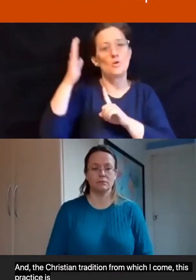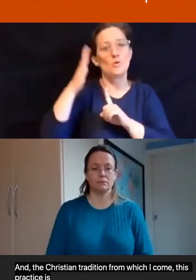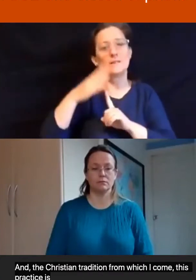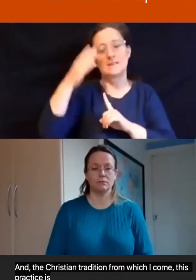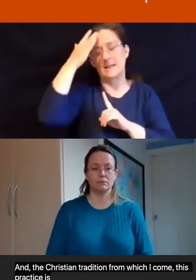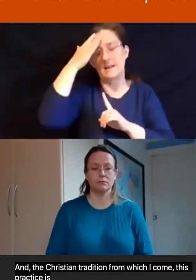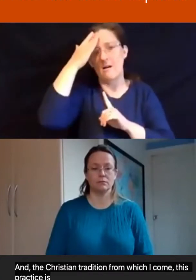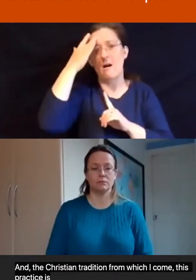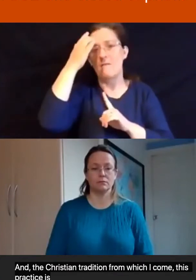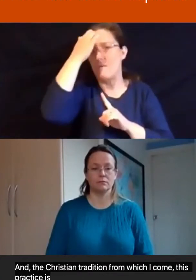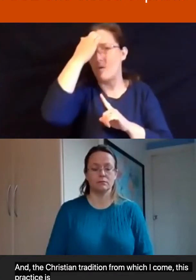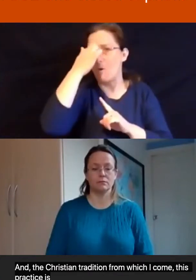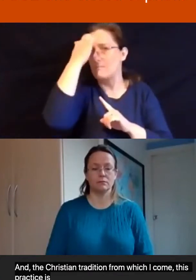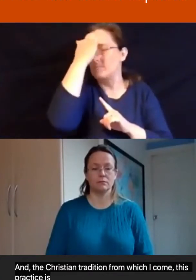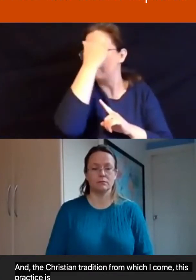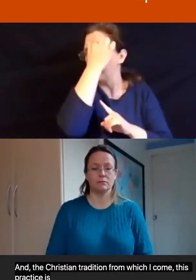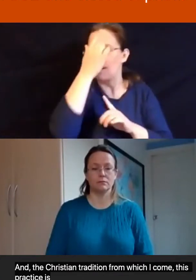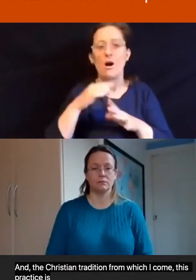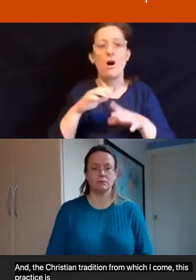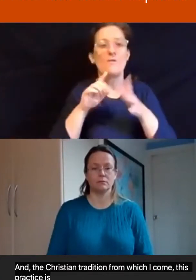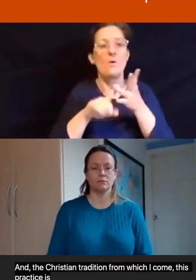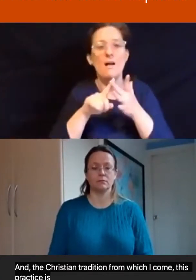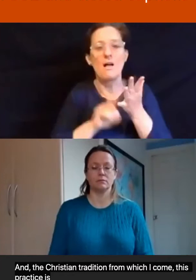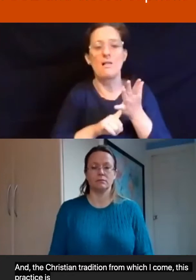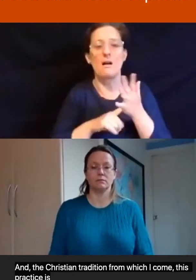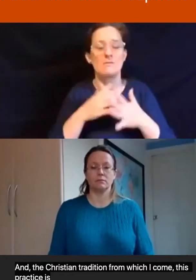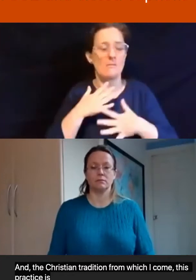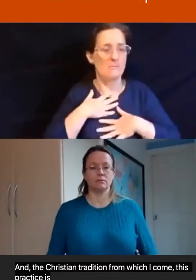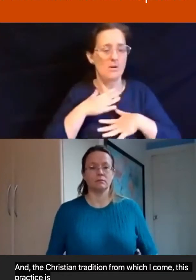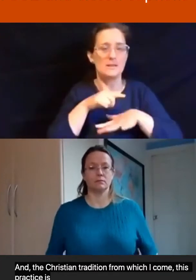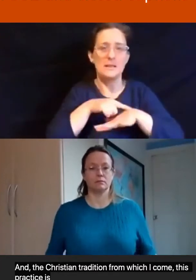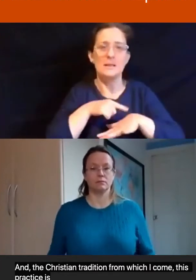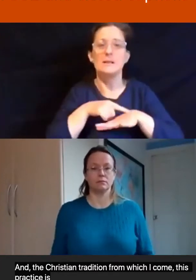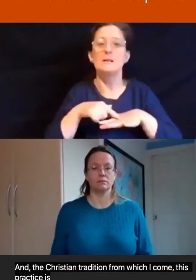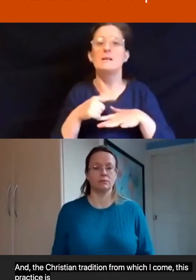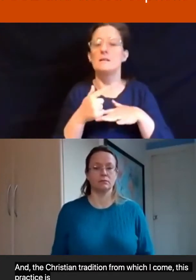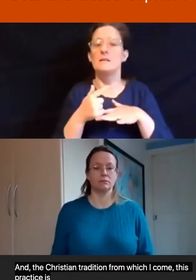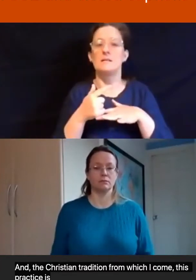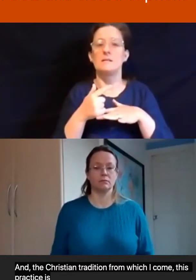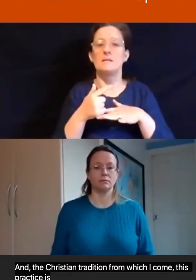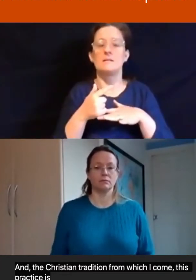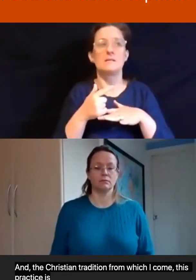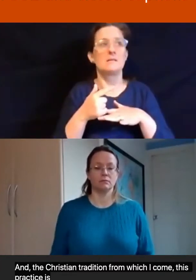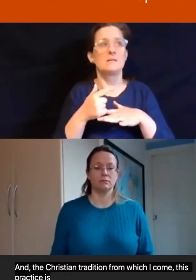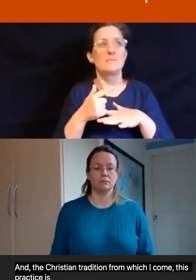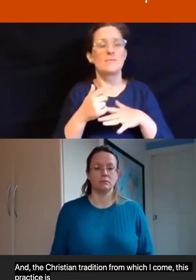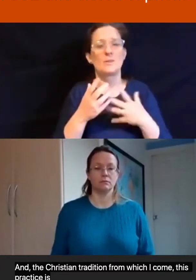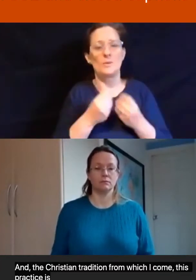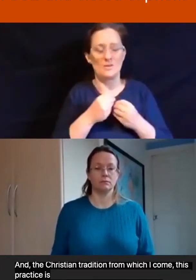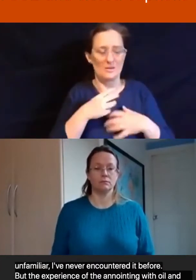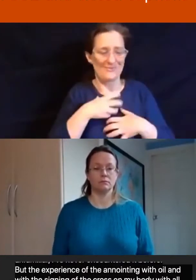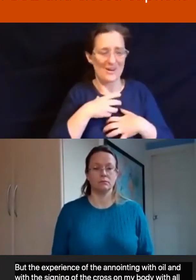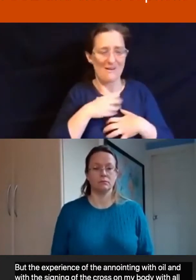with the signing of the cross on my body, with all its dread of the future, became